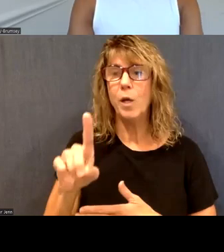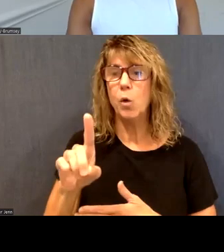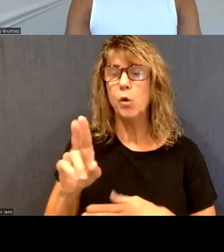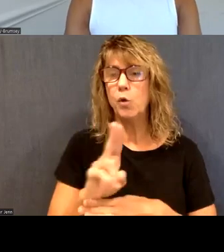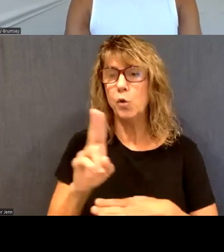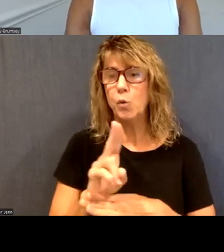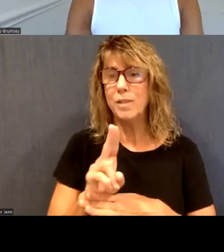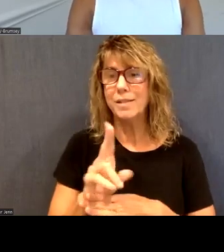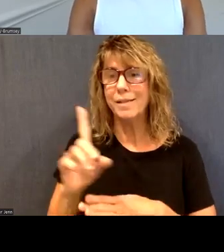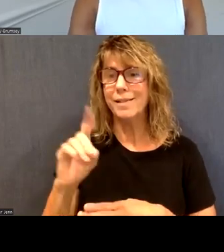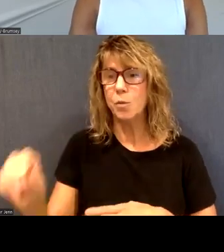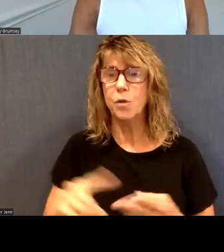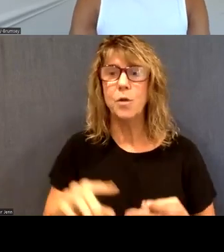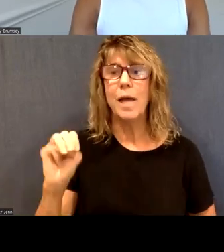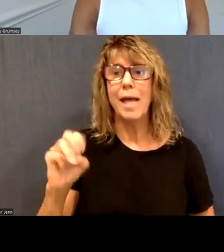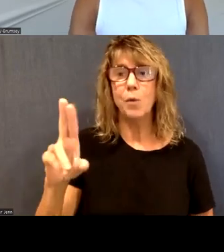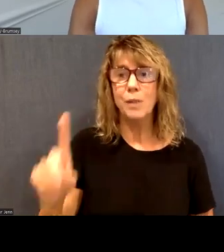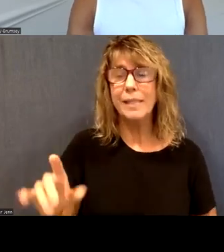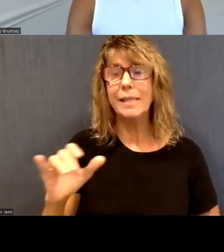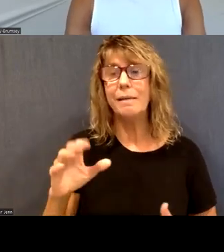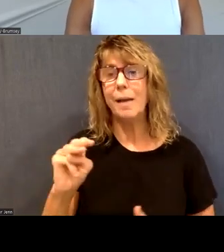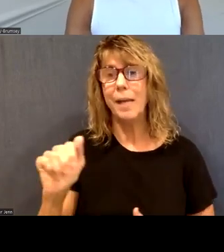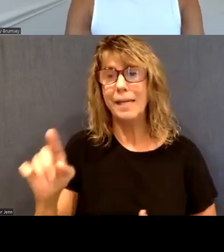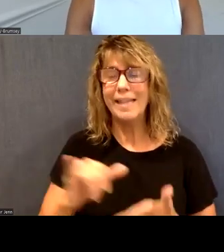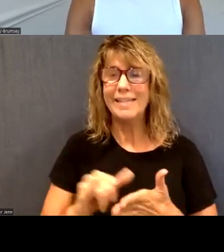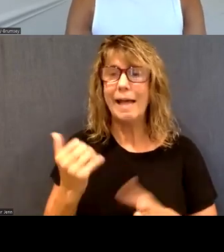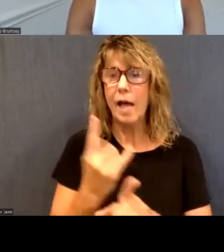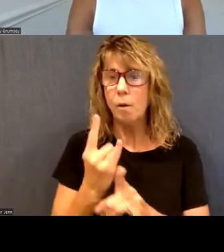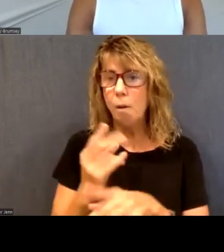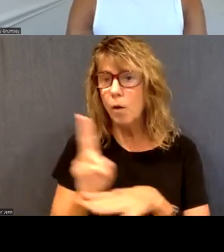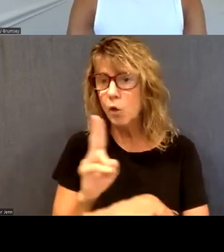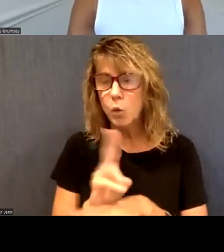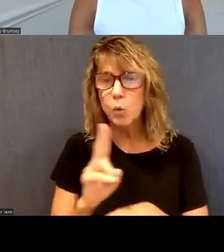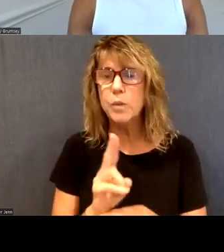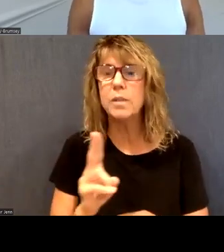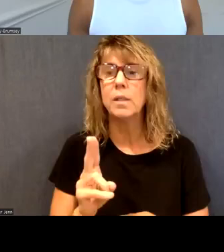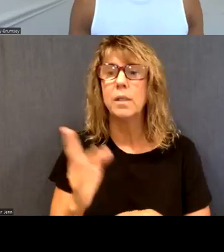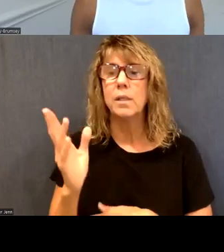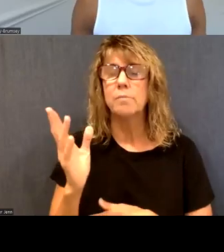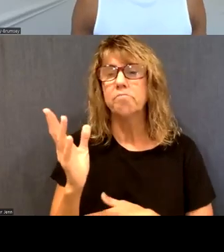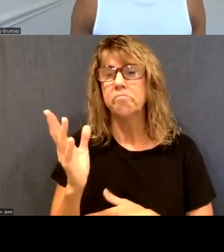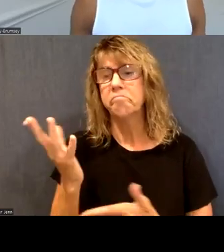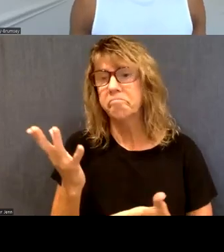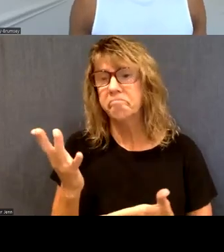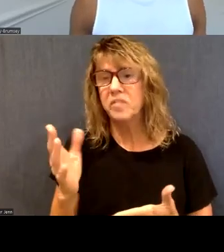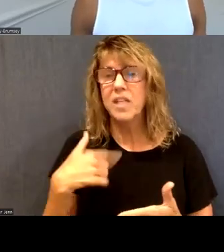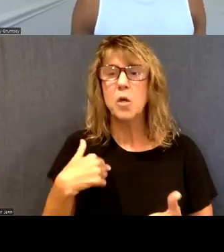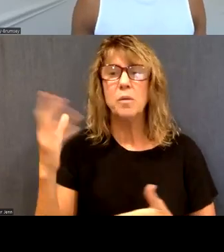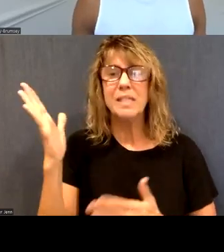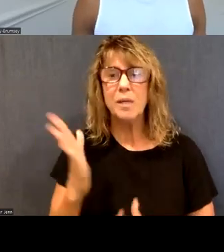MAUD, medication for alcohol use disorders, so presenters and speakers may be using those interchangeably.